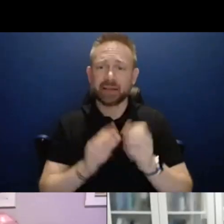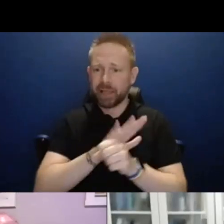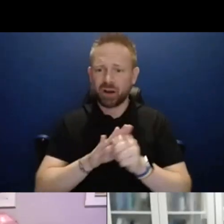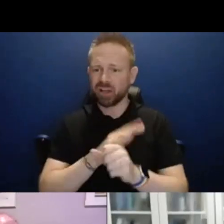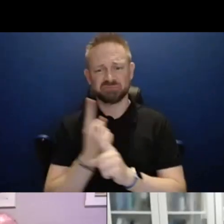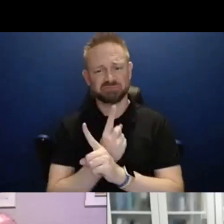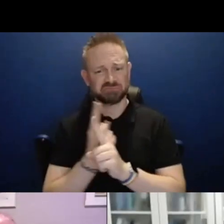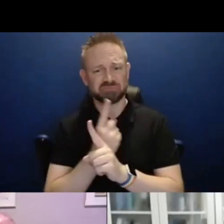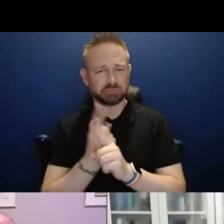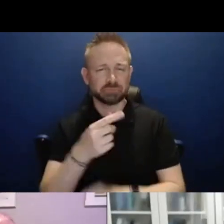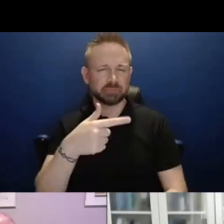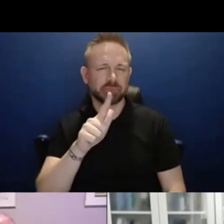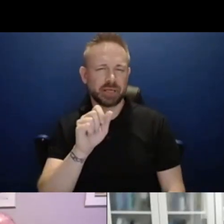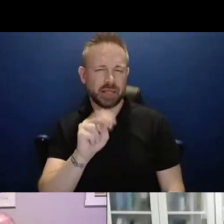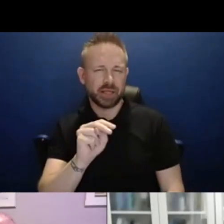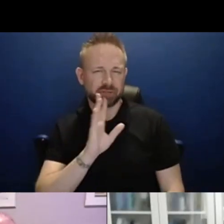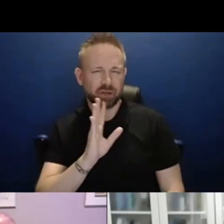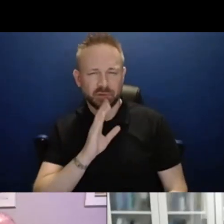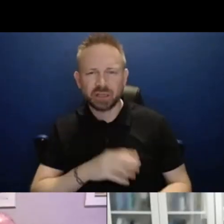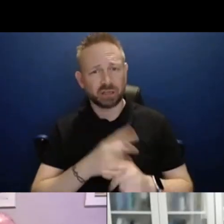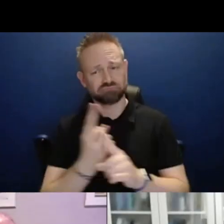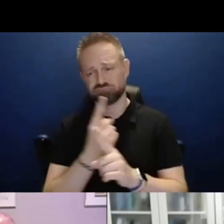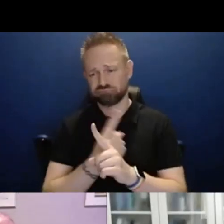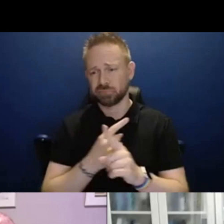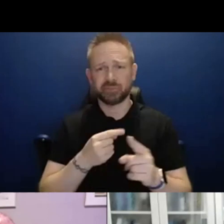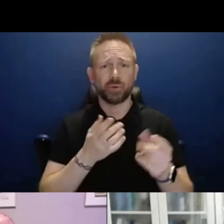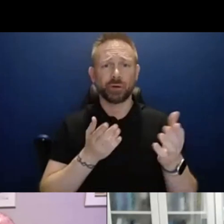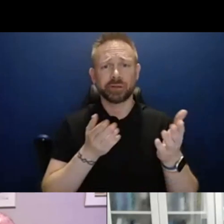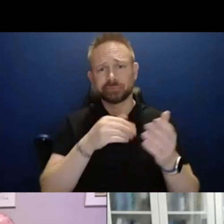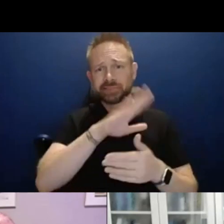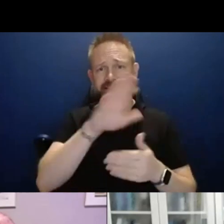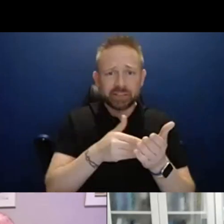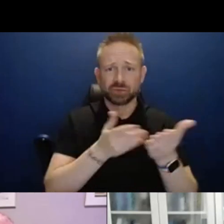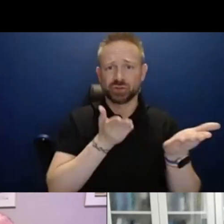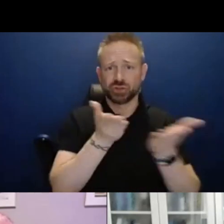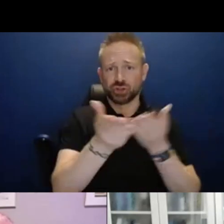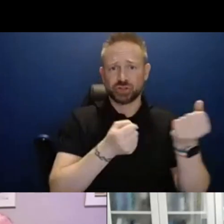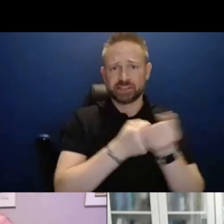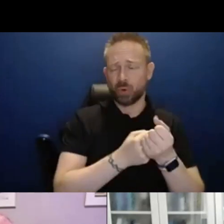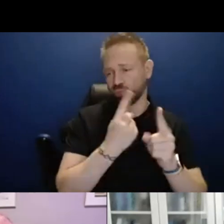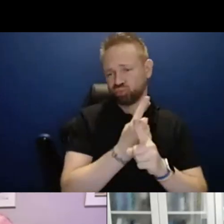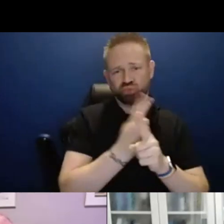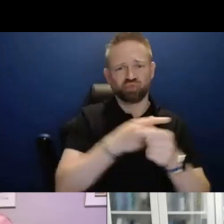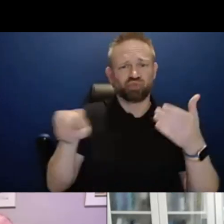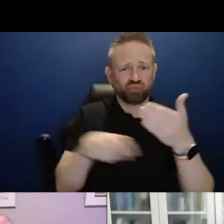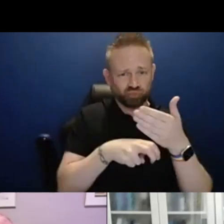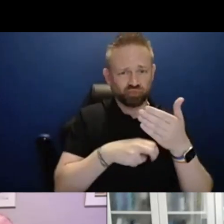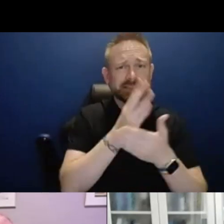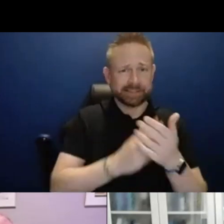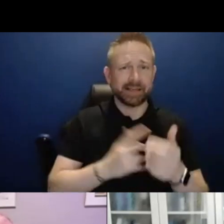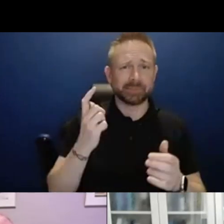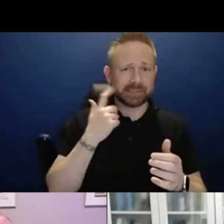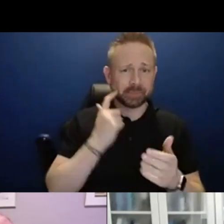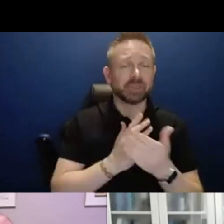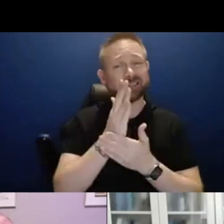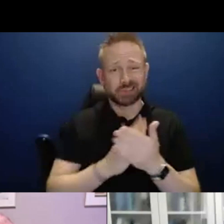and I think makes sense for most people from a central service support perspective. But like you say, applications, definitely more complex.